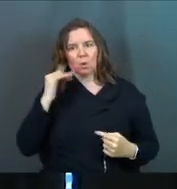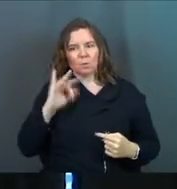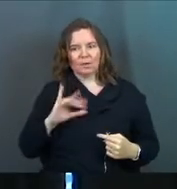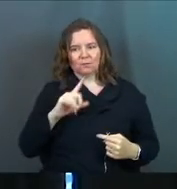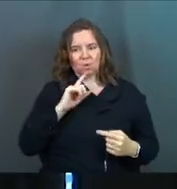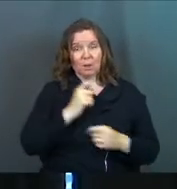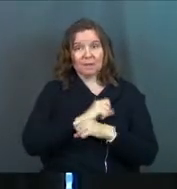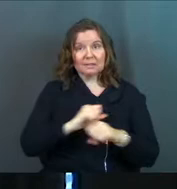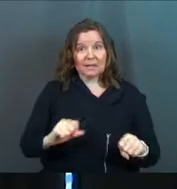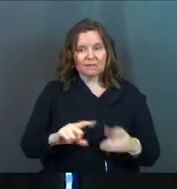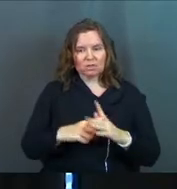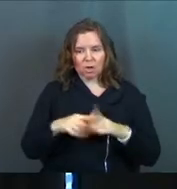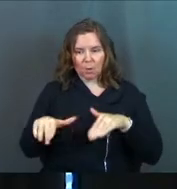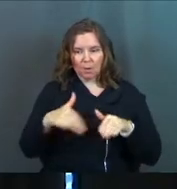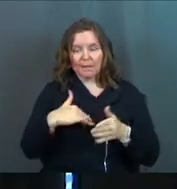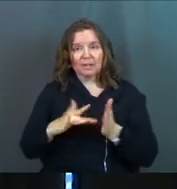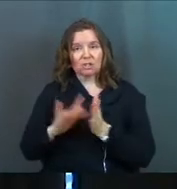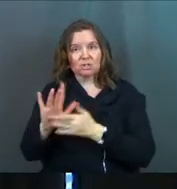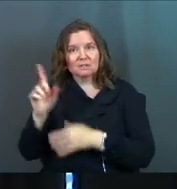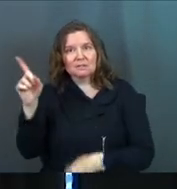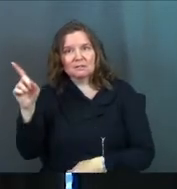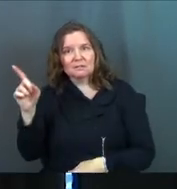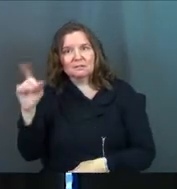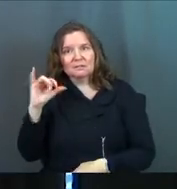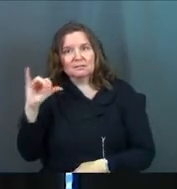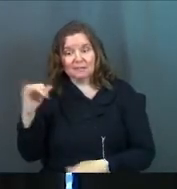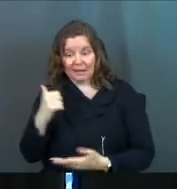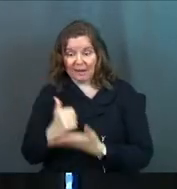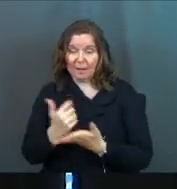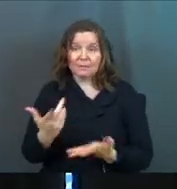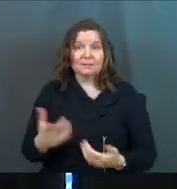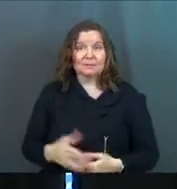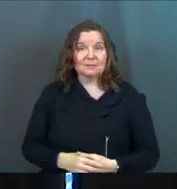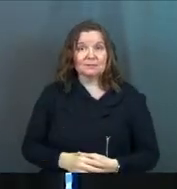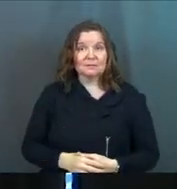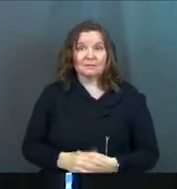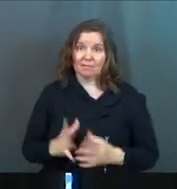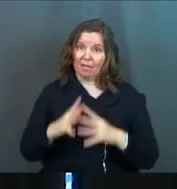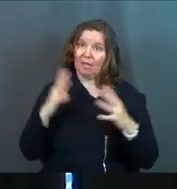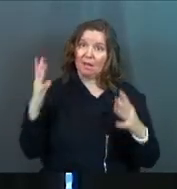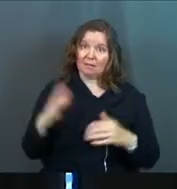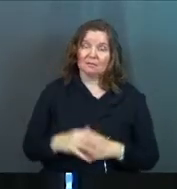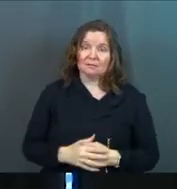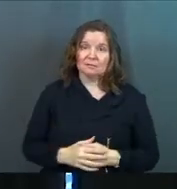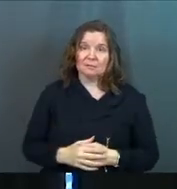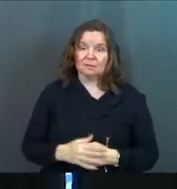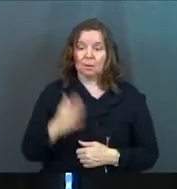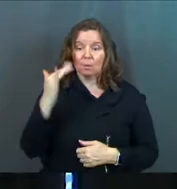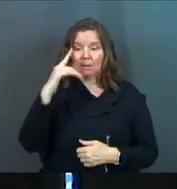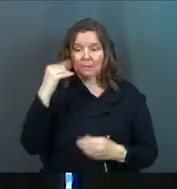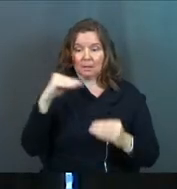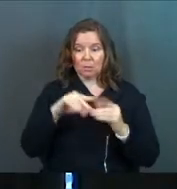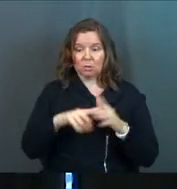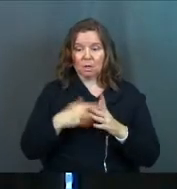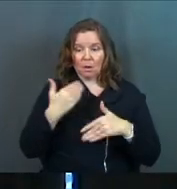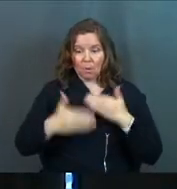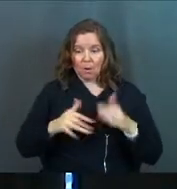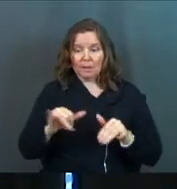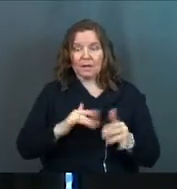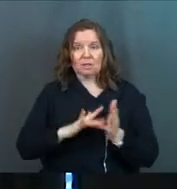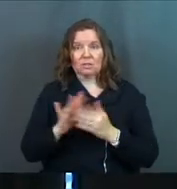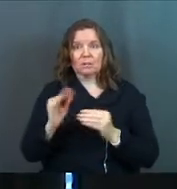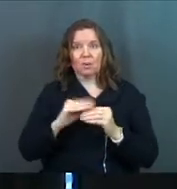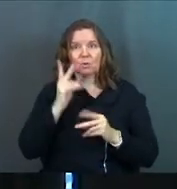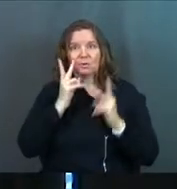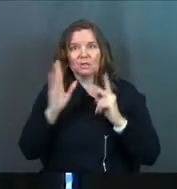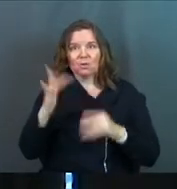whether or not you're saved, start walking like Jesus. It helps. A lot. Because the more you start walking like Jesus,